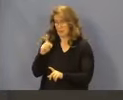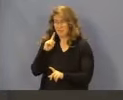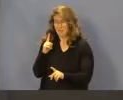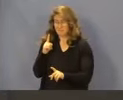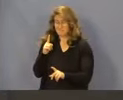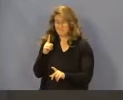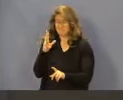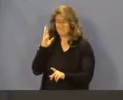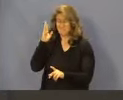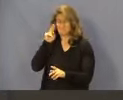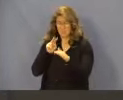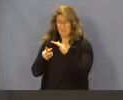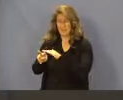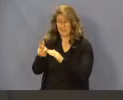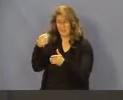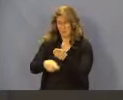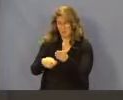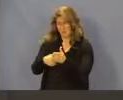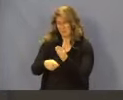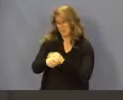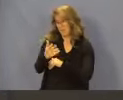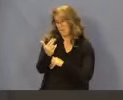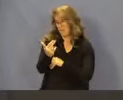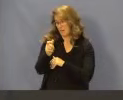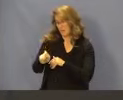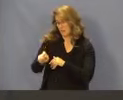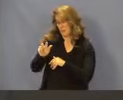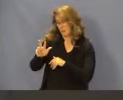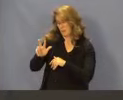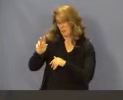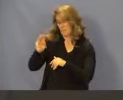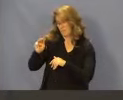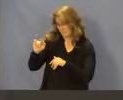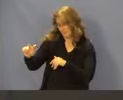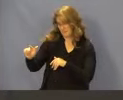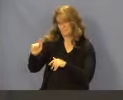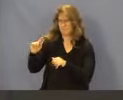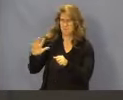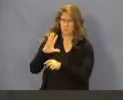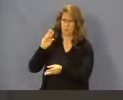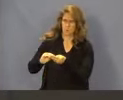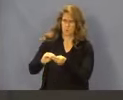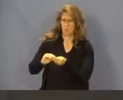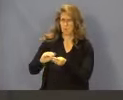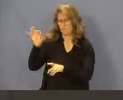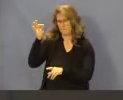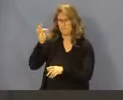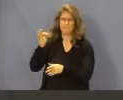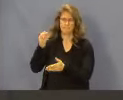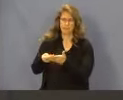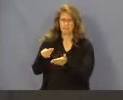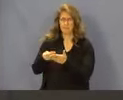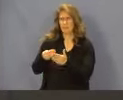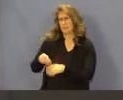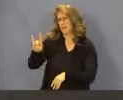for the Tier 2 STRONG HOSPITALS is $13.3 million in total funds, of which $8.8 is federal funds